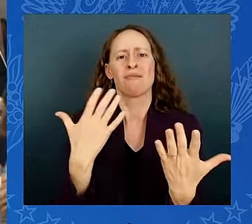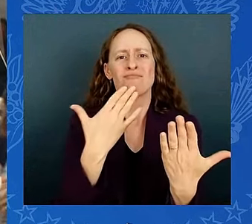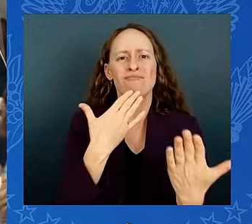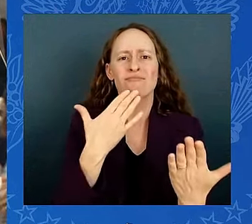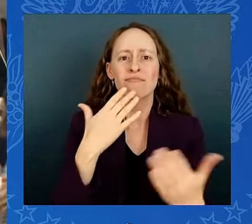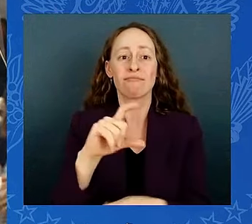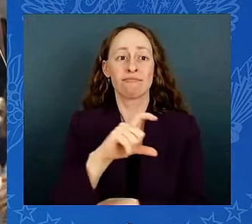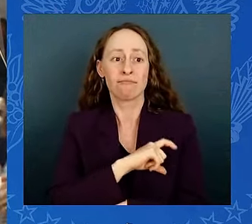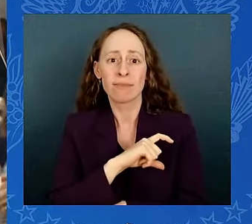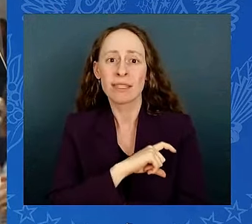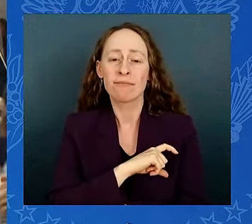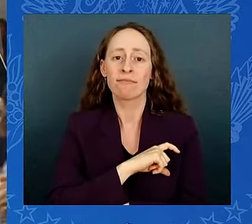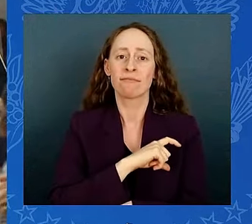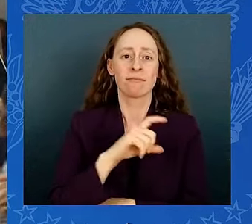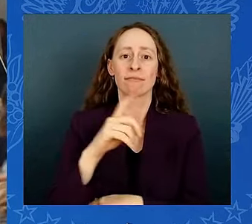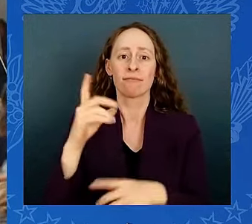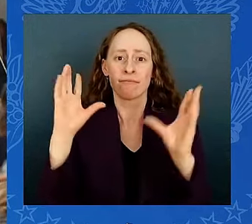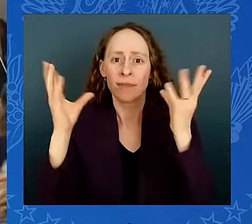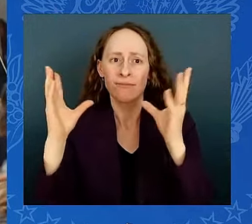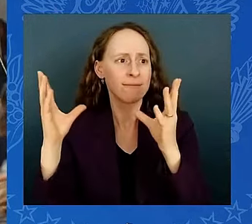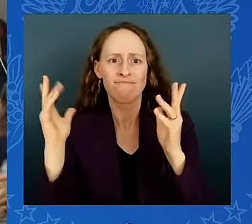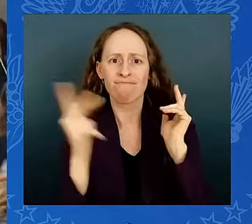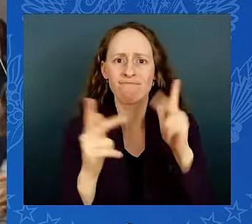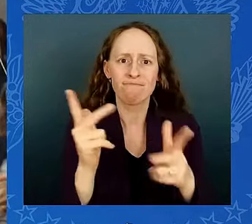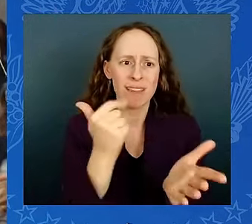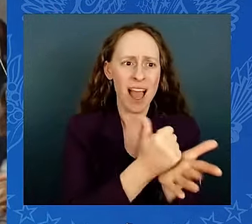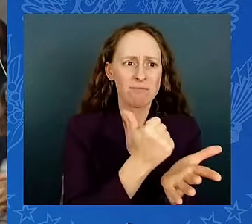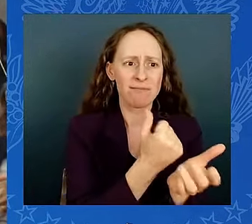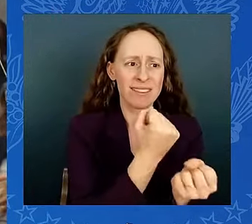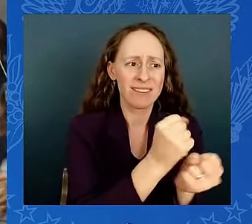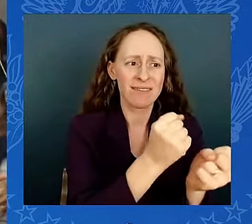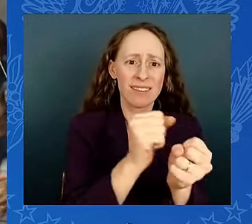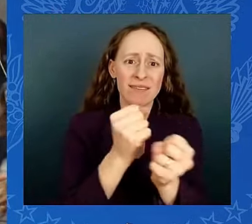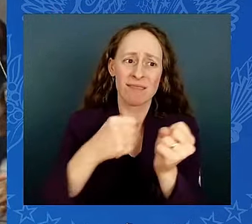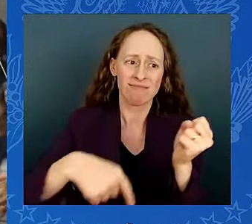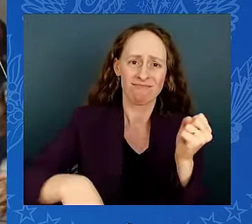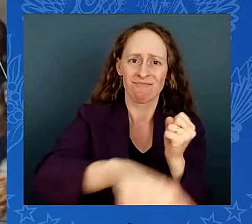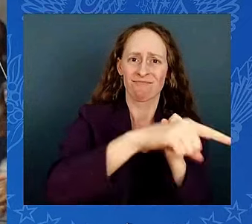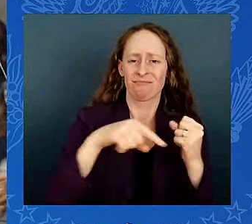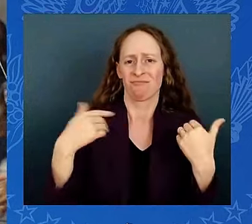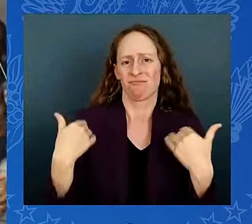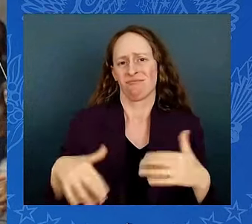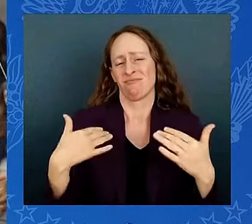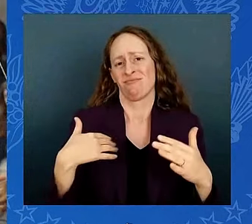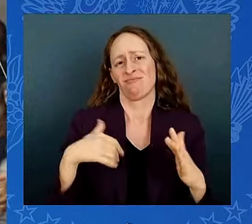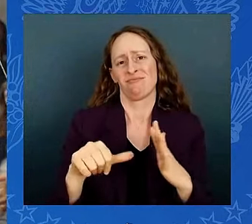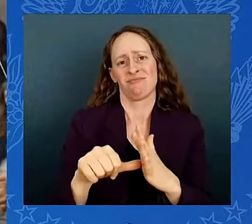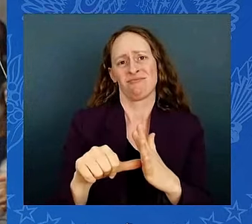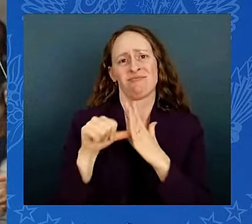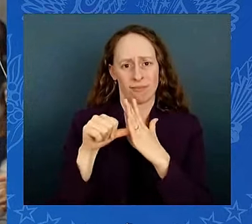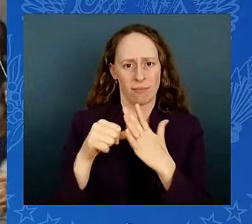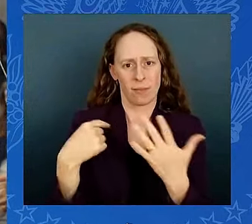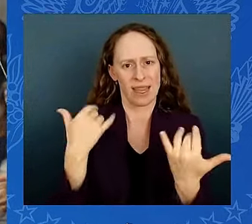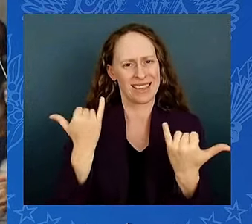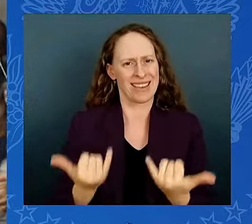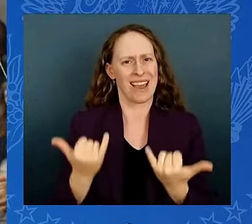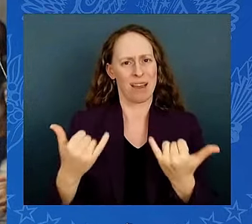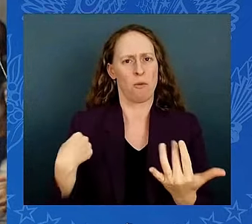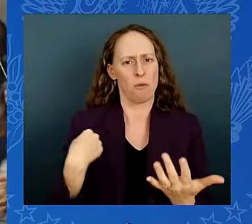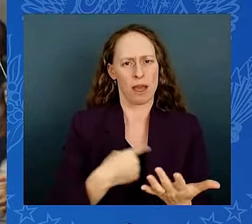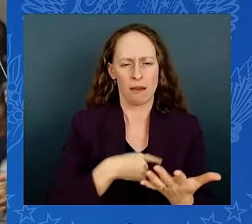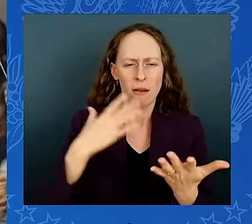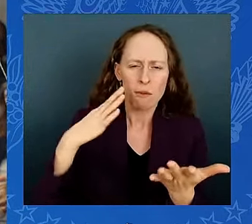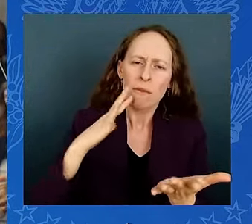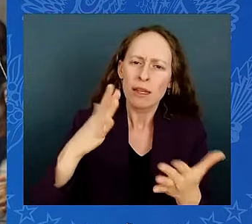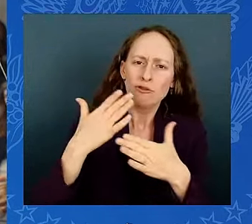save others while everyone is running away from danger. I'm here to talk about how we're preparing and responding to the dangerous impacts of extreme weather